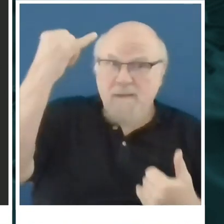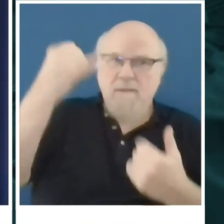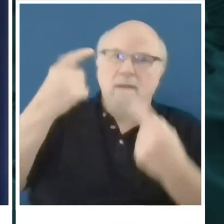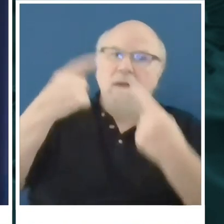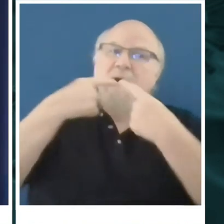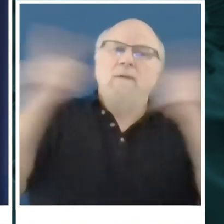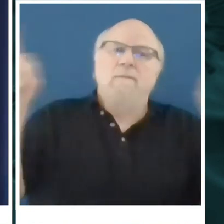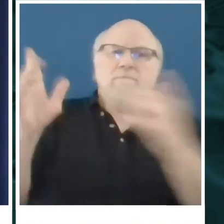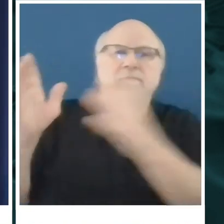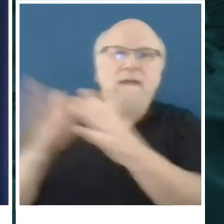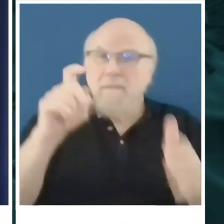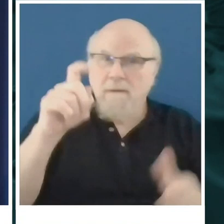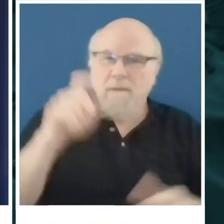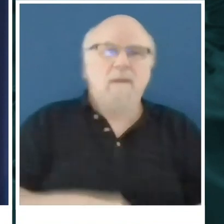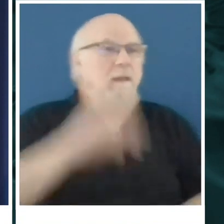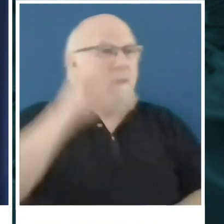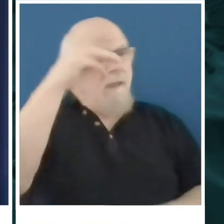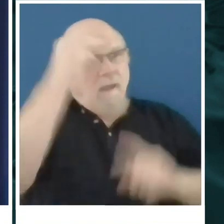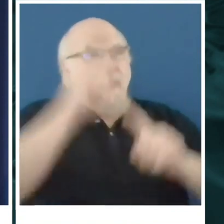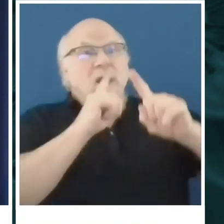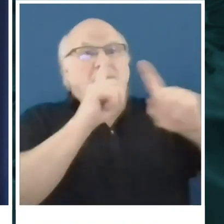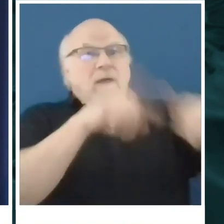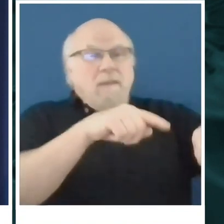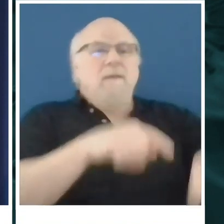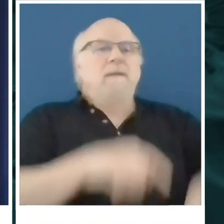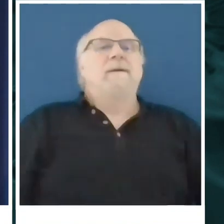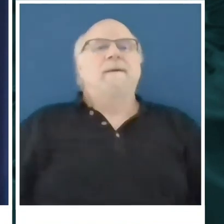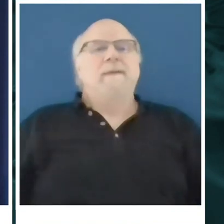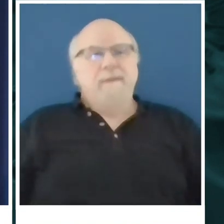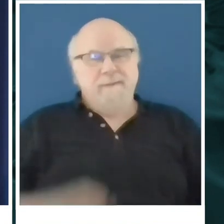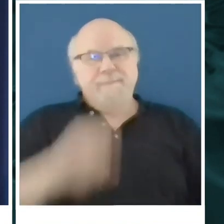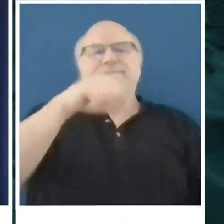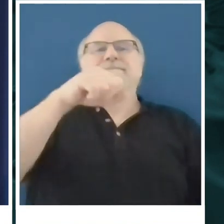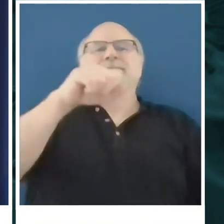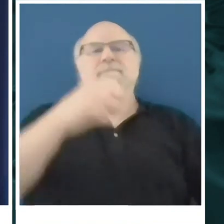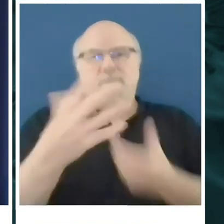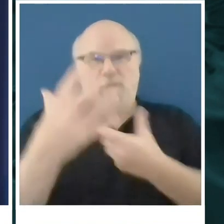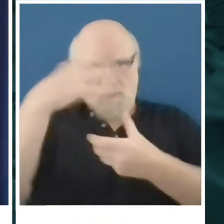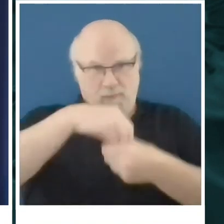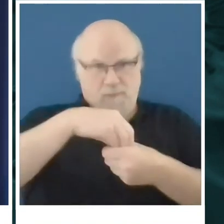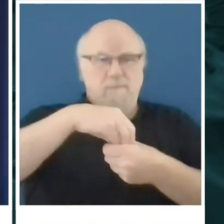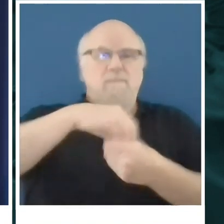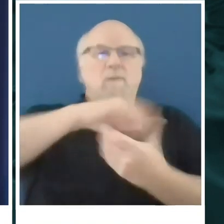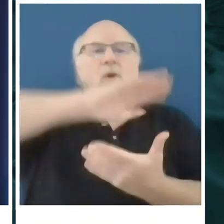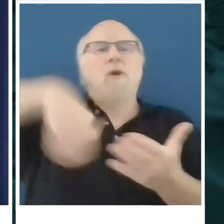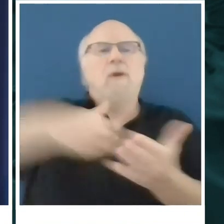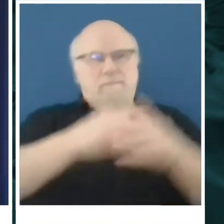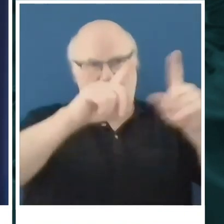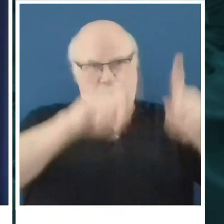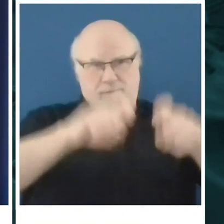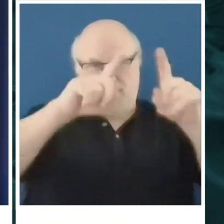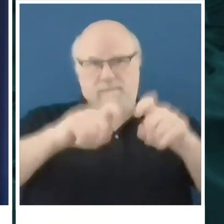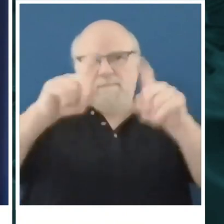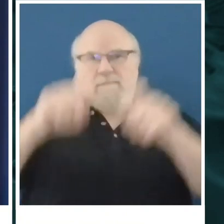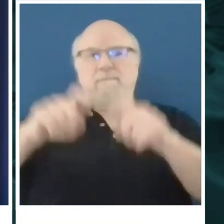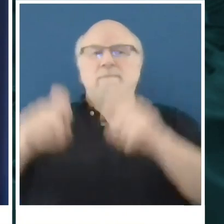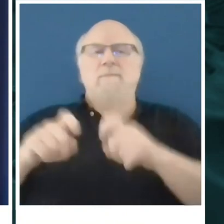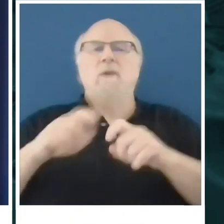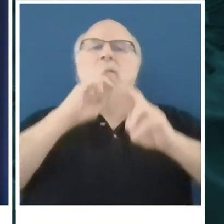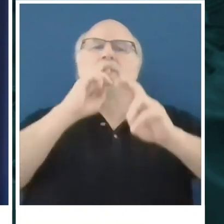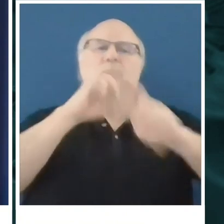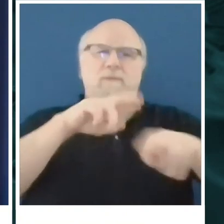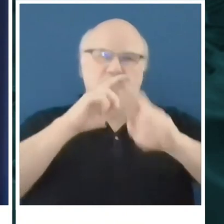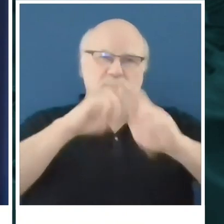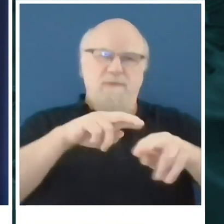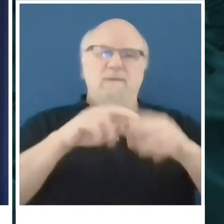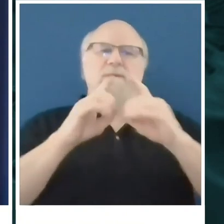Yeah, so first answer, that does include all testing. All testing is reported to the Department of Health. They compile those numbers, and that's